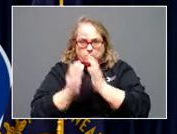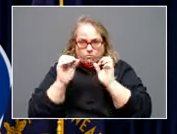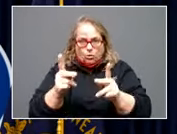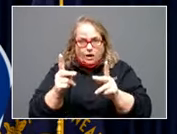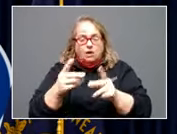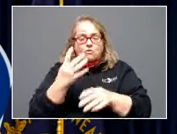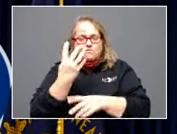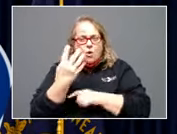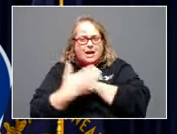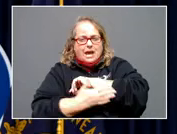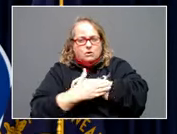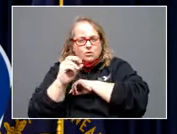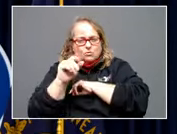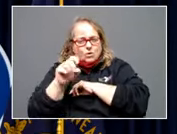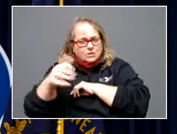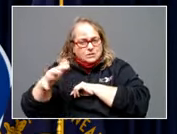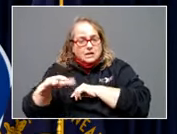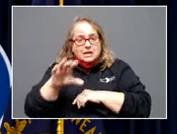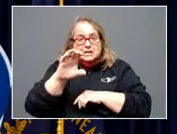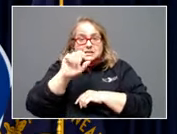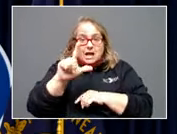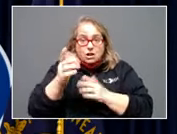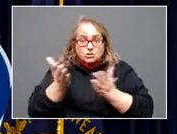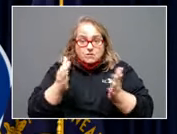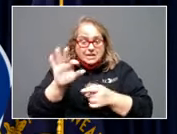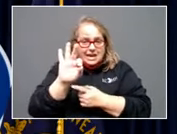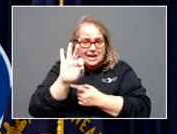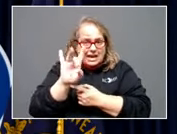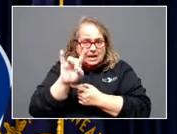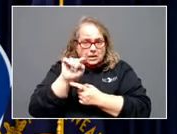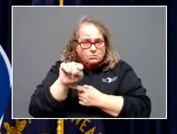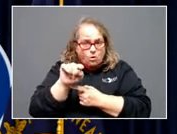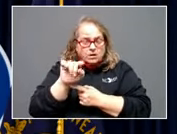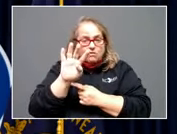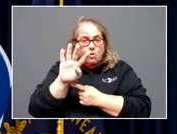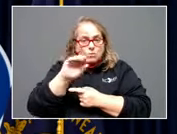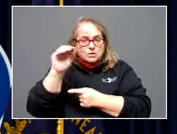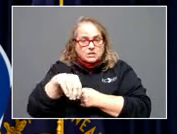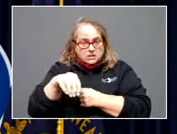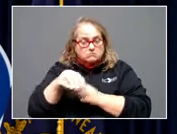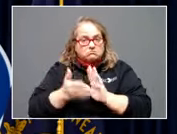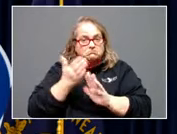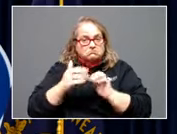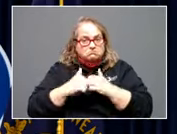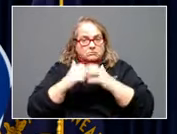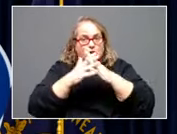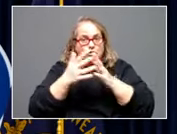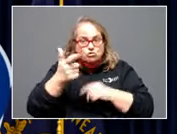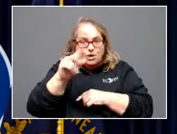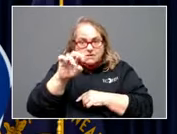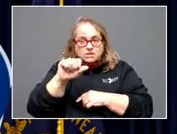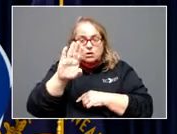98.8% operational. So I want to thank AT&T and Verizon for helping Graves, Fulton, Marshall, Caldwell, Muhlenberg,